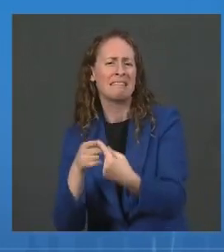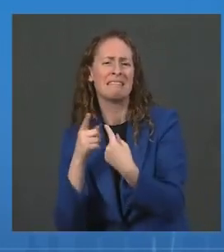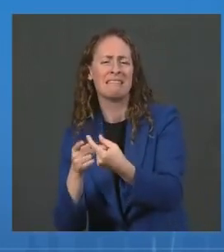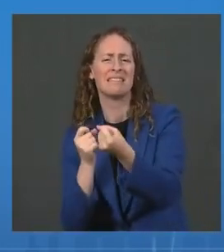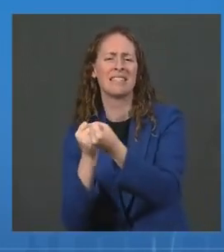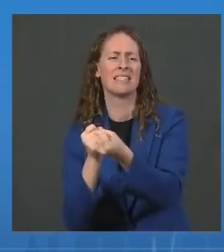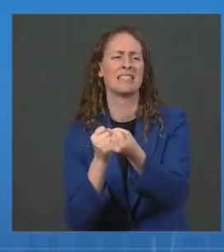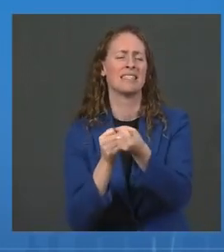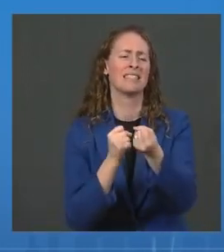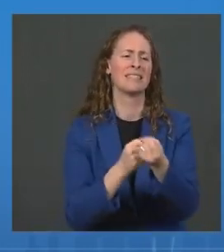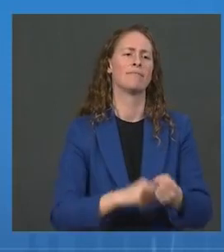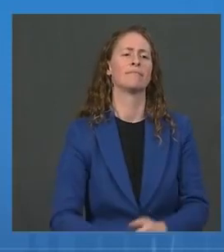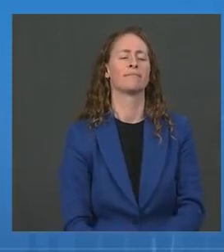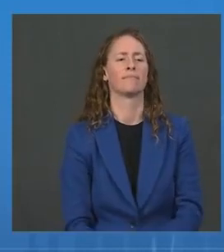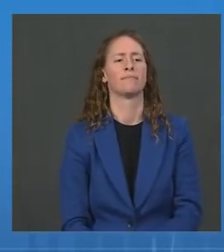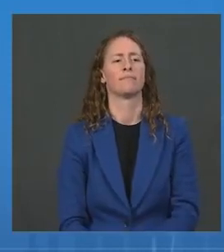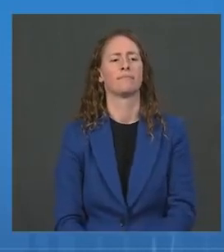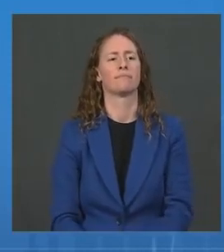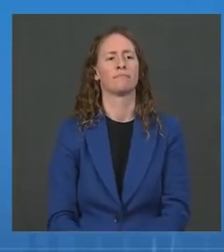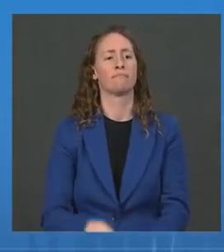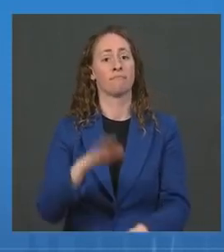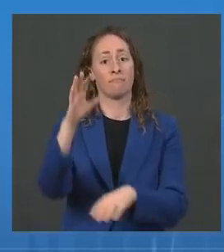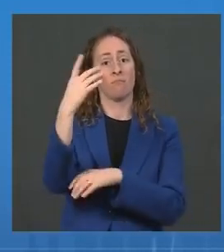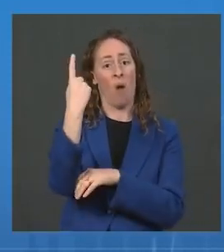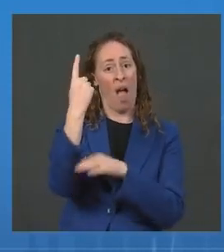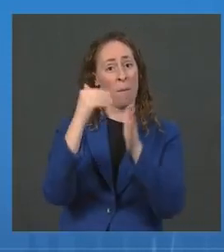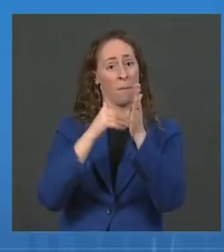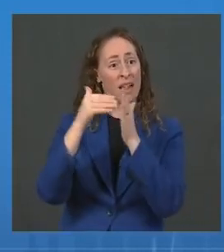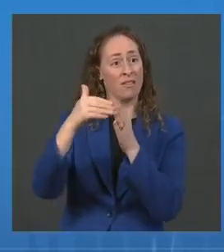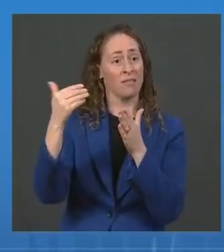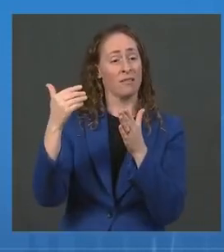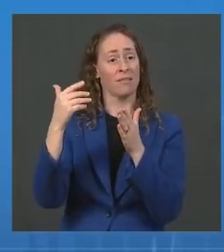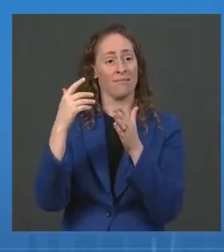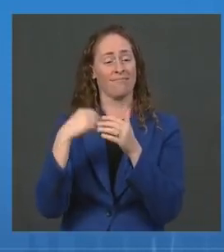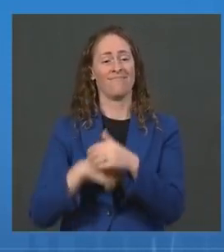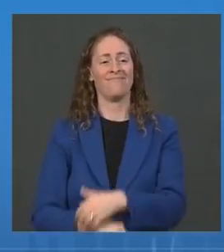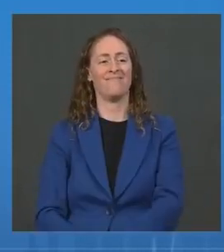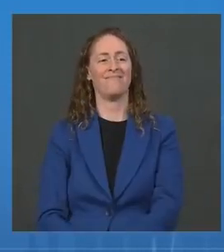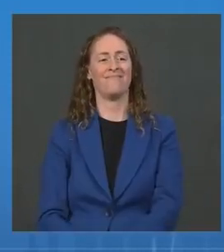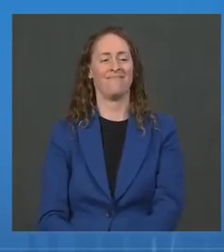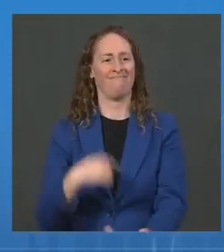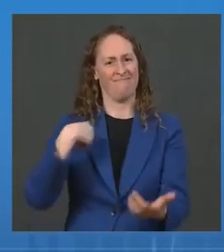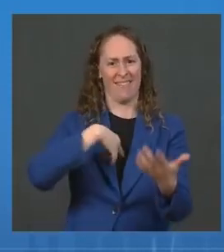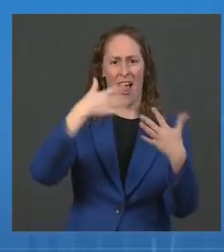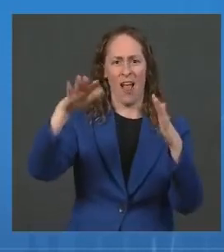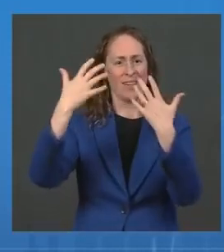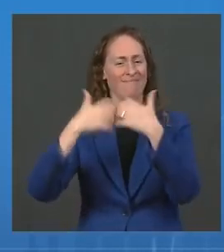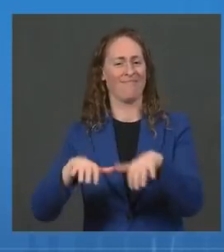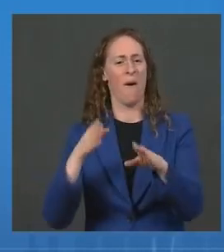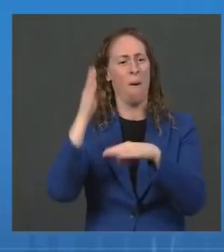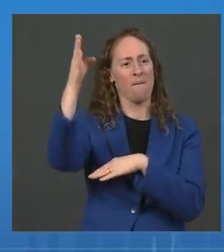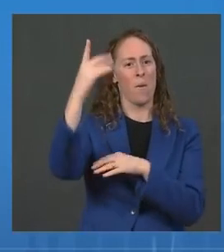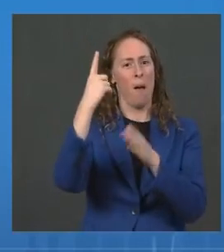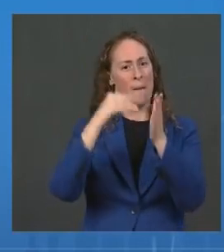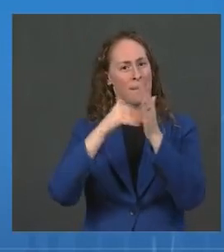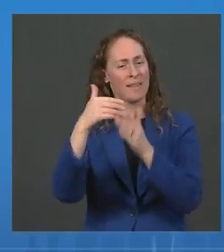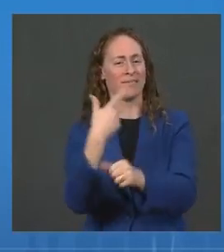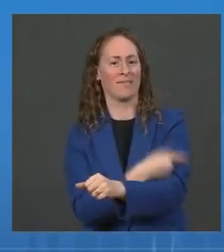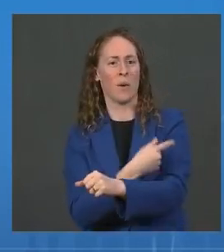lifesaving monoclonal antibody treatments. Yesterday, the President announced additional actions,